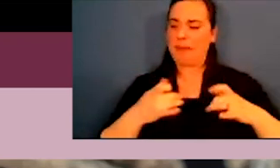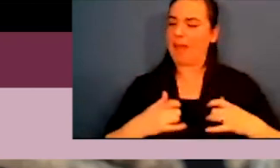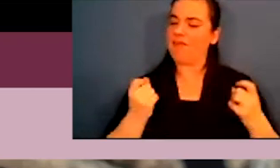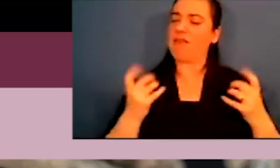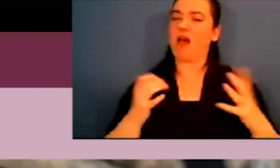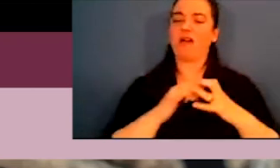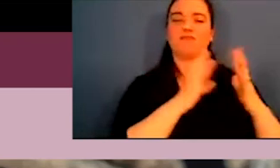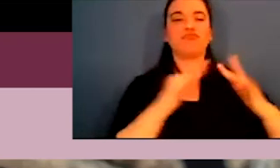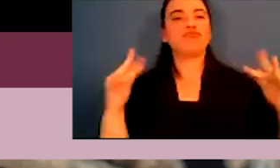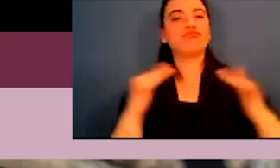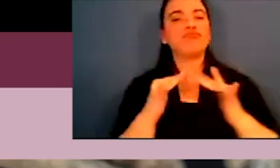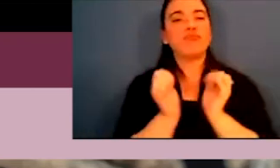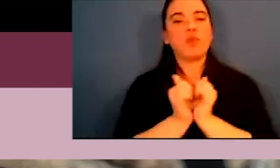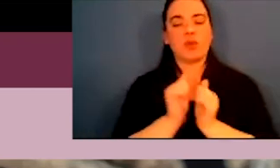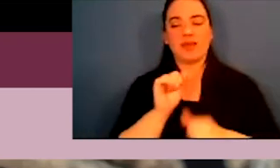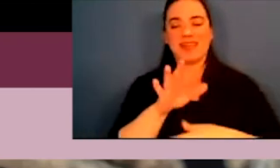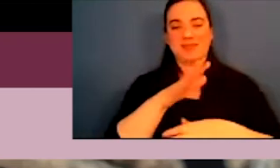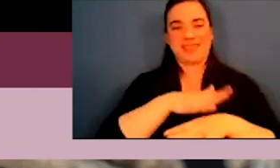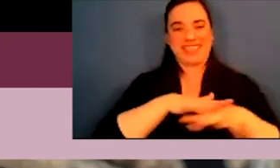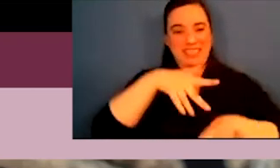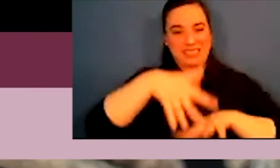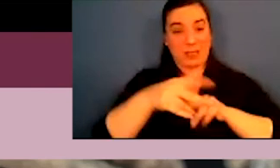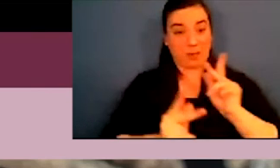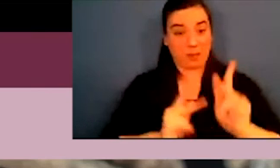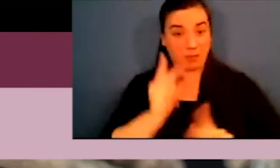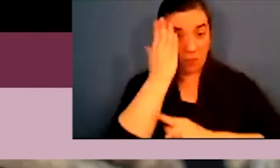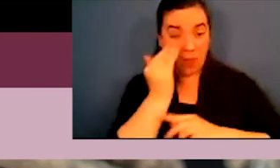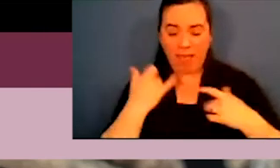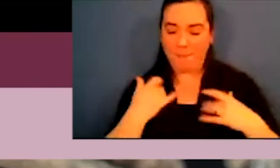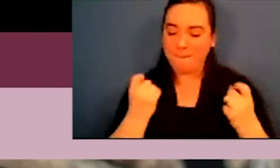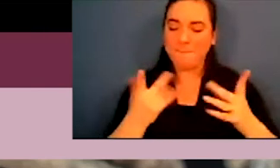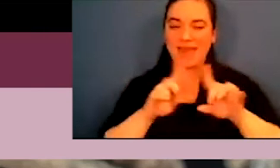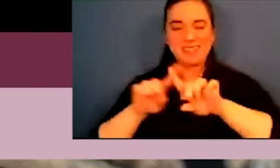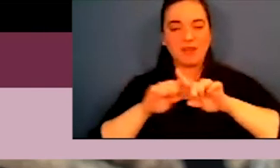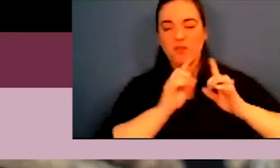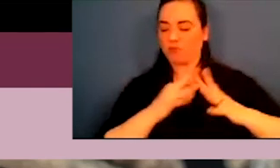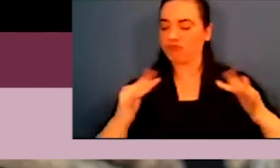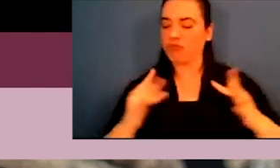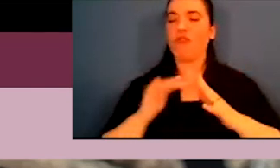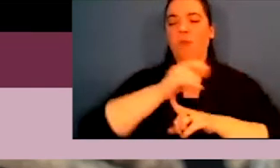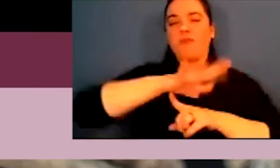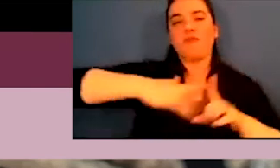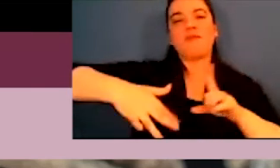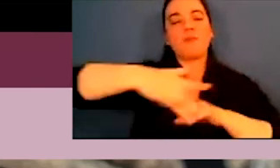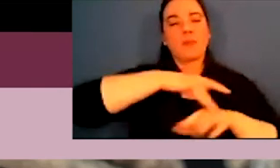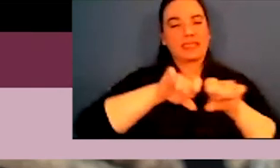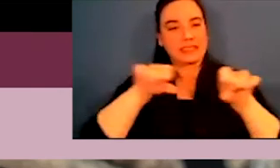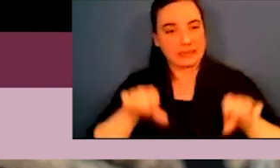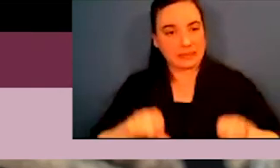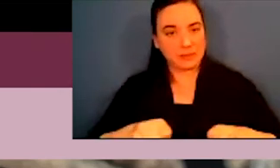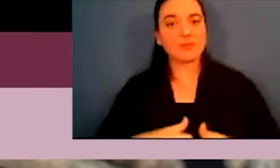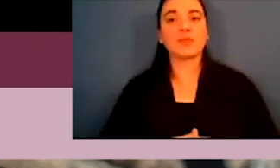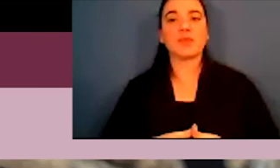is a lot of diversity when it comes to indigenous people because of the various